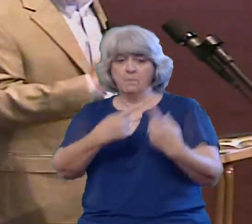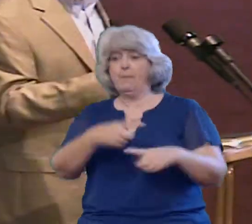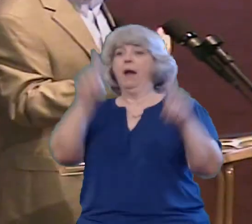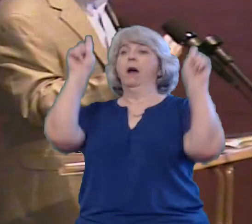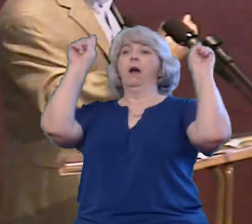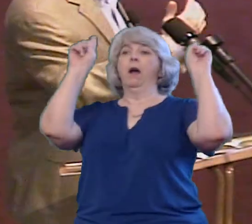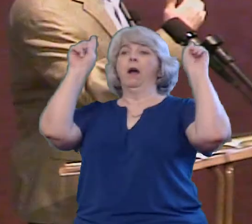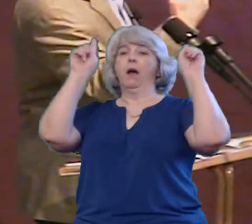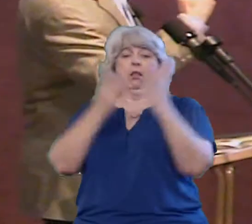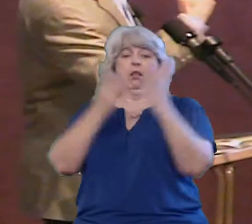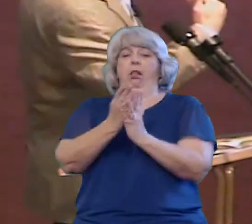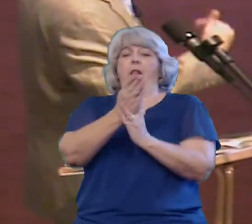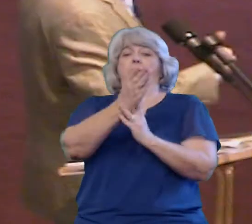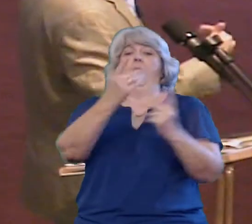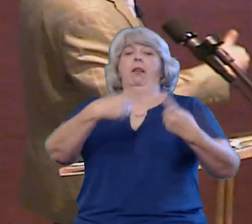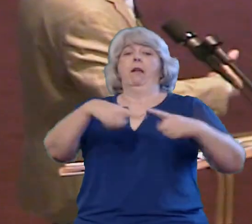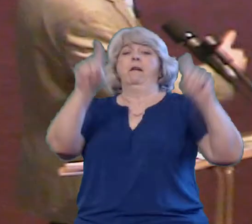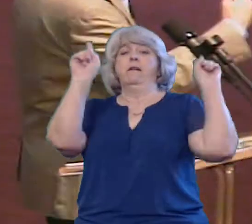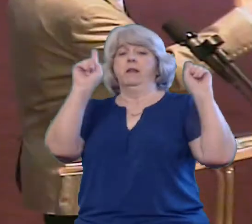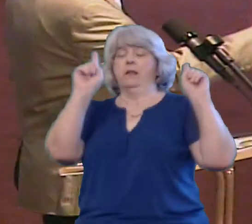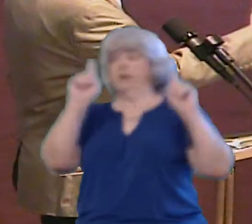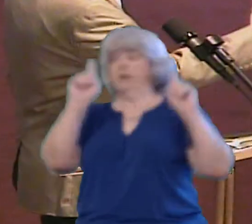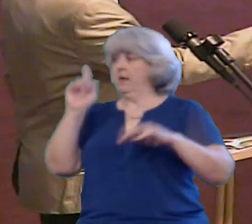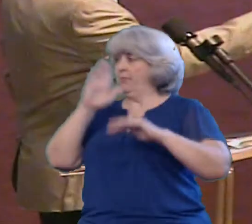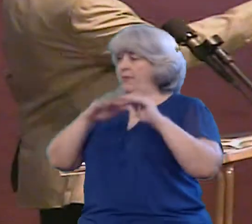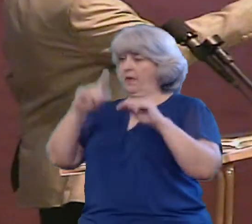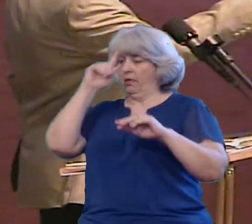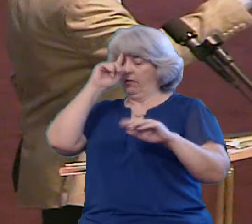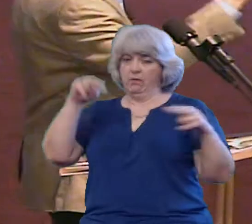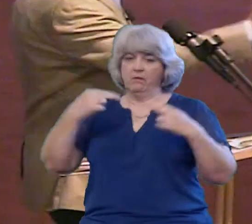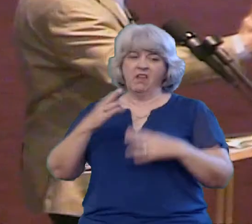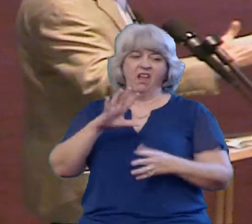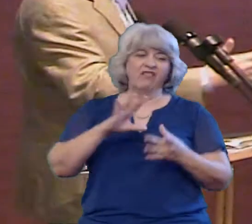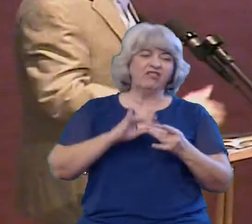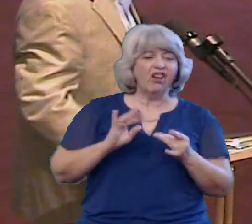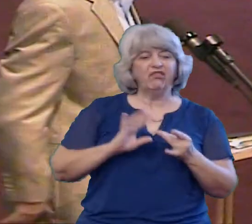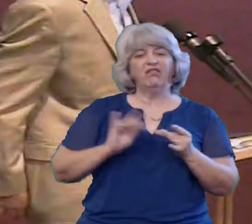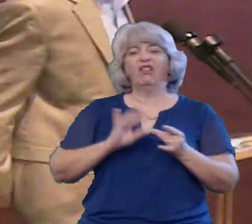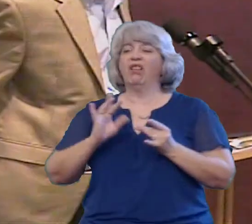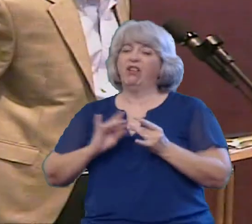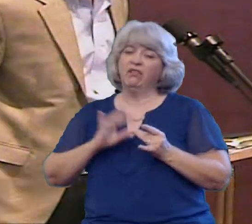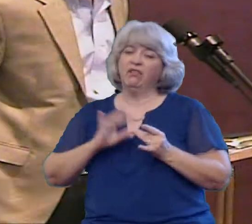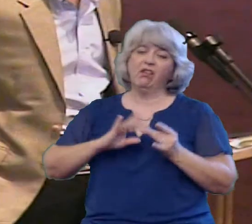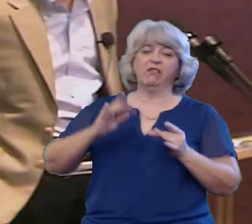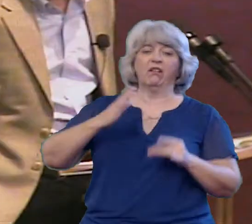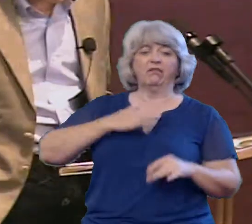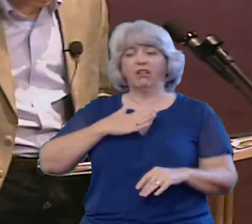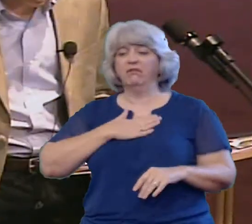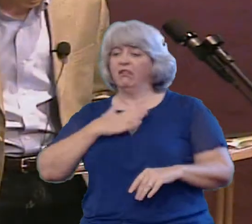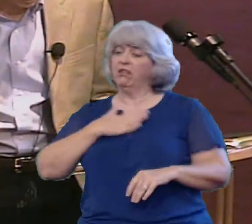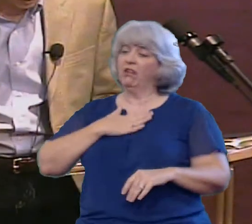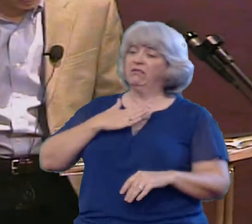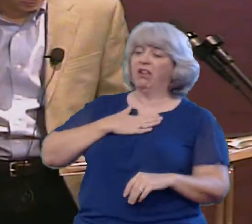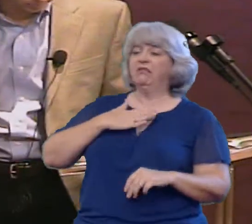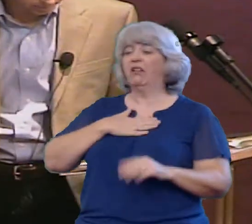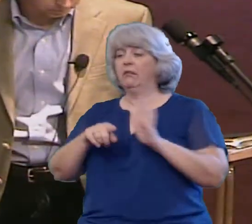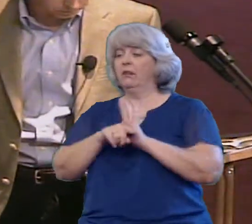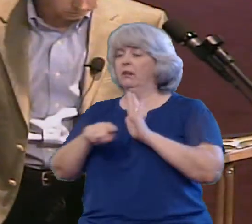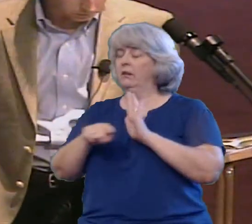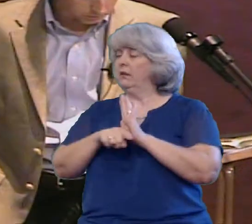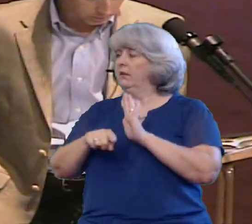instead of being More focused on talking to them about what happened good We're focused on the negativity